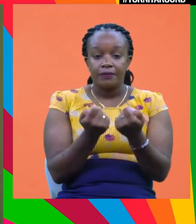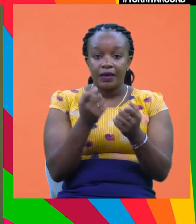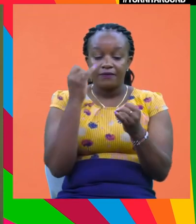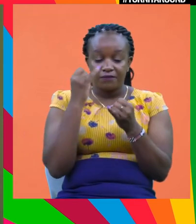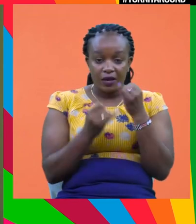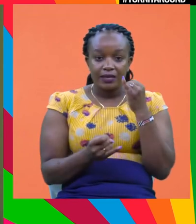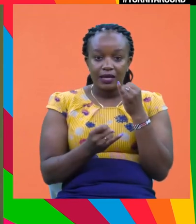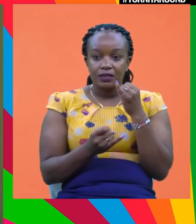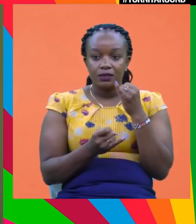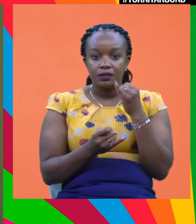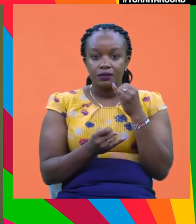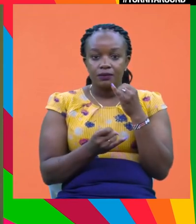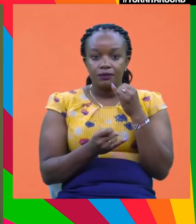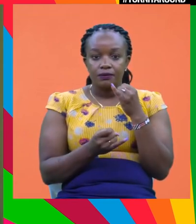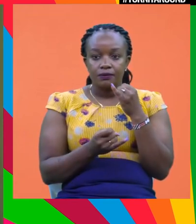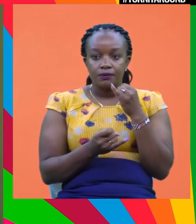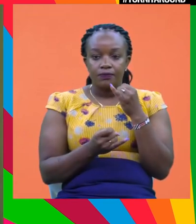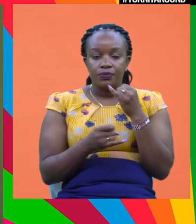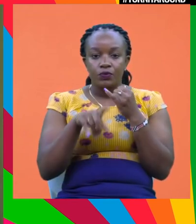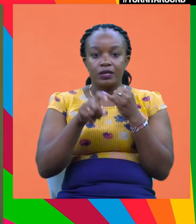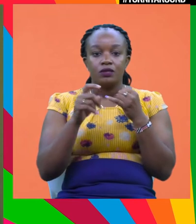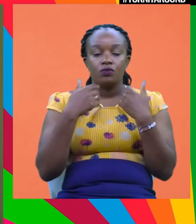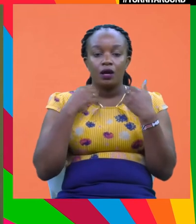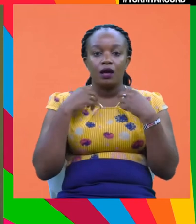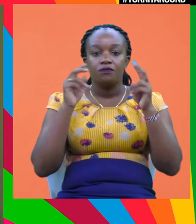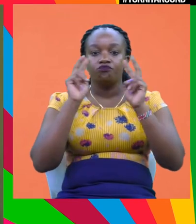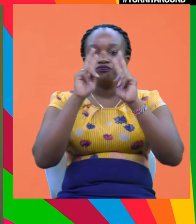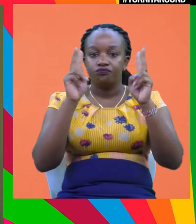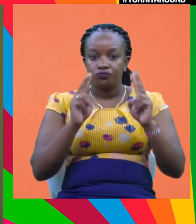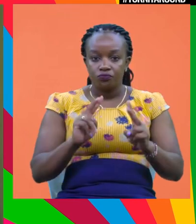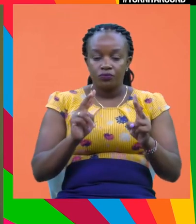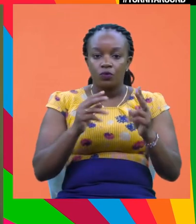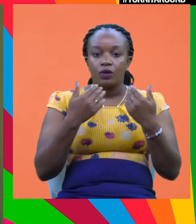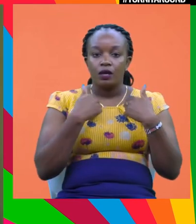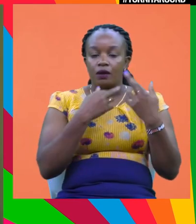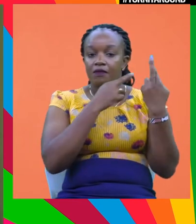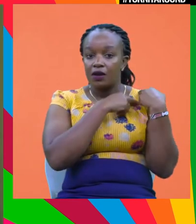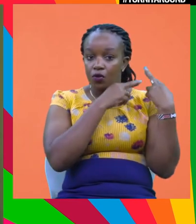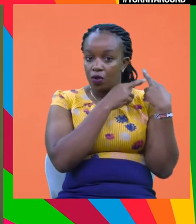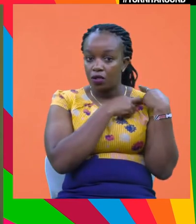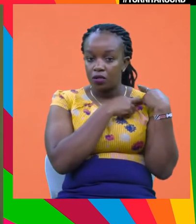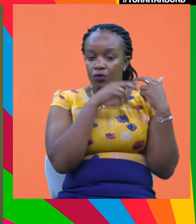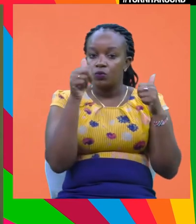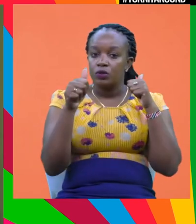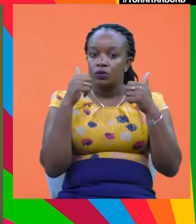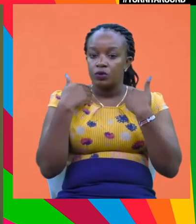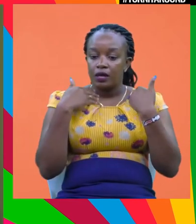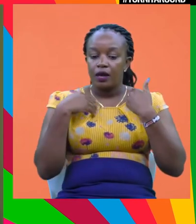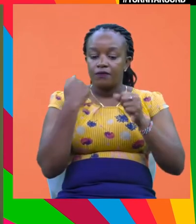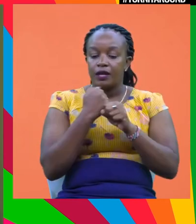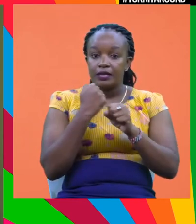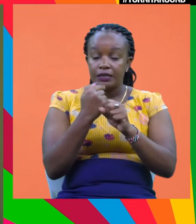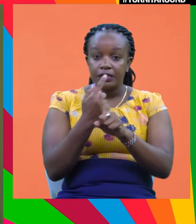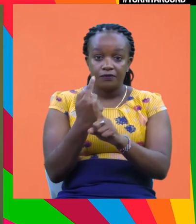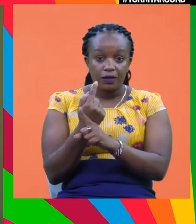finally, since I speak for an international organization, I think there is a role here also for regulators in many